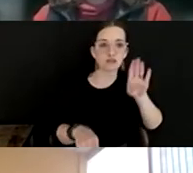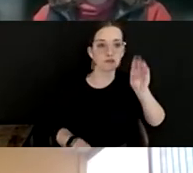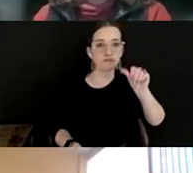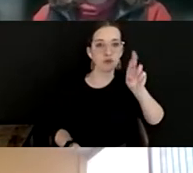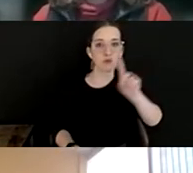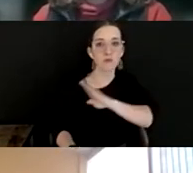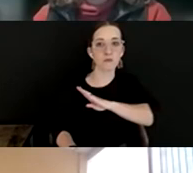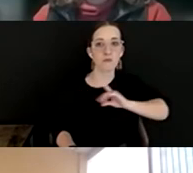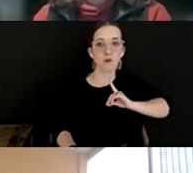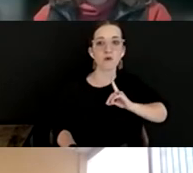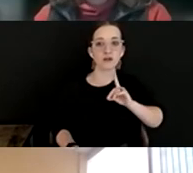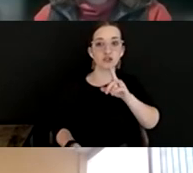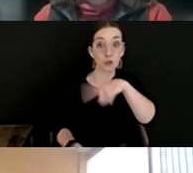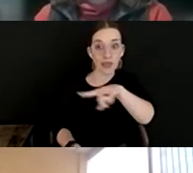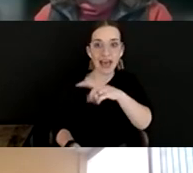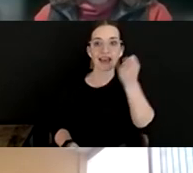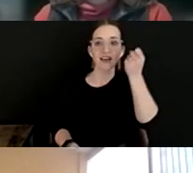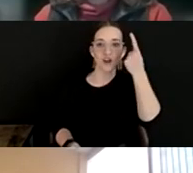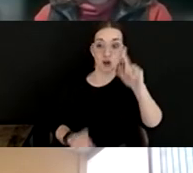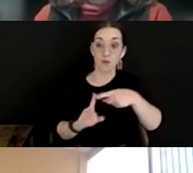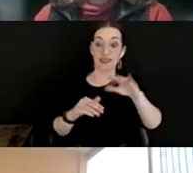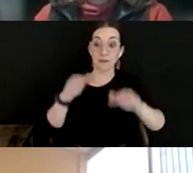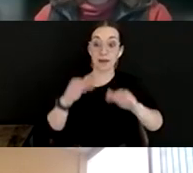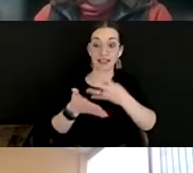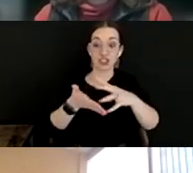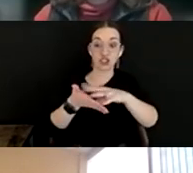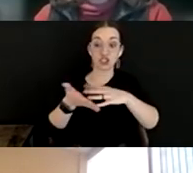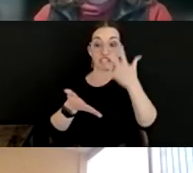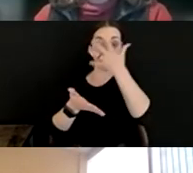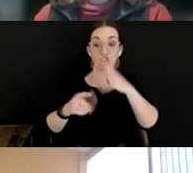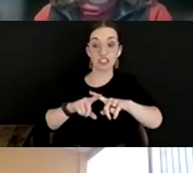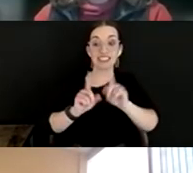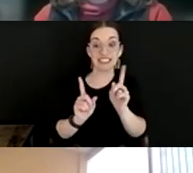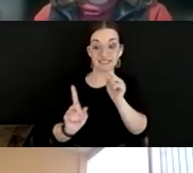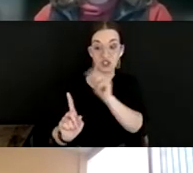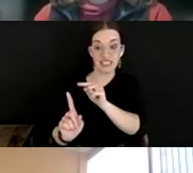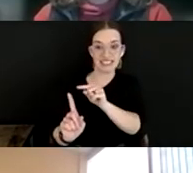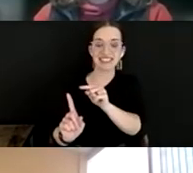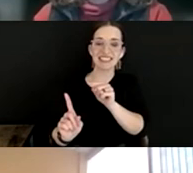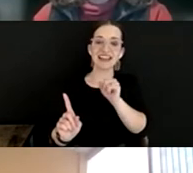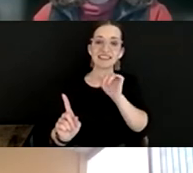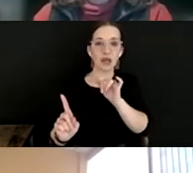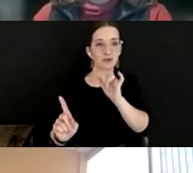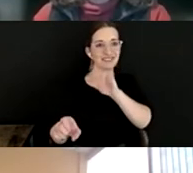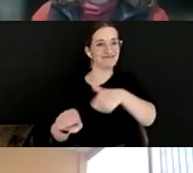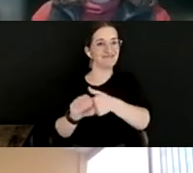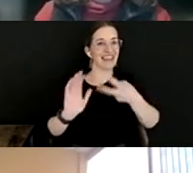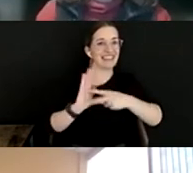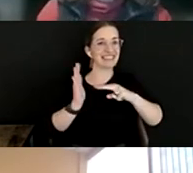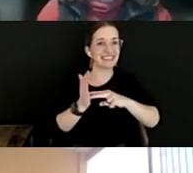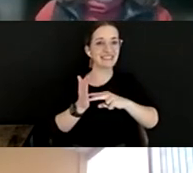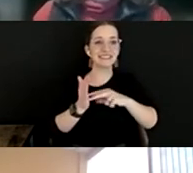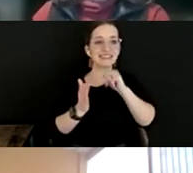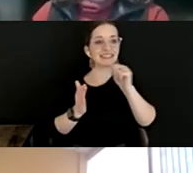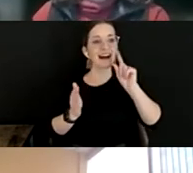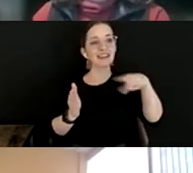the, when the balance sheet looked a little different, that there was intentionality behind it. That it wasn t just growing for the sake of growth and